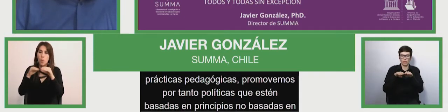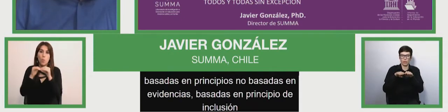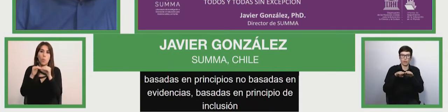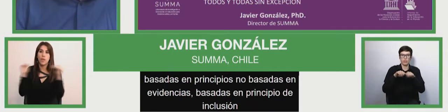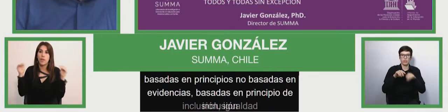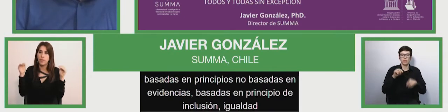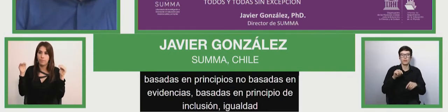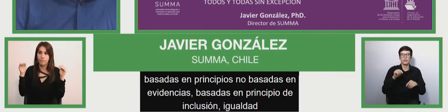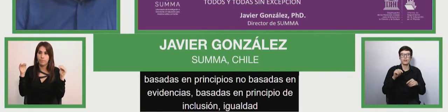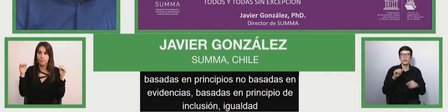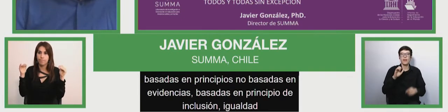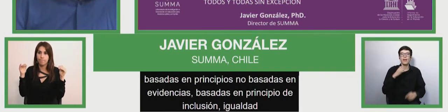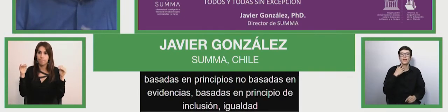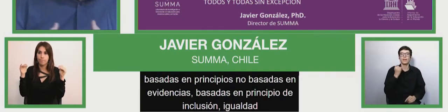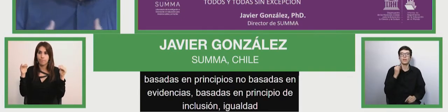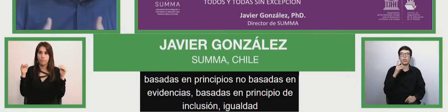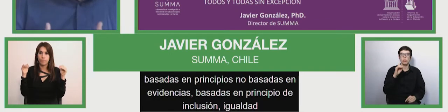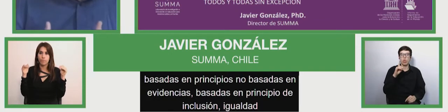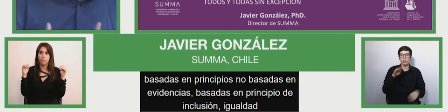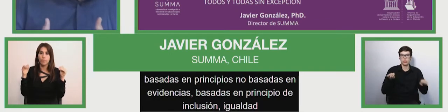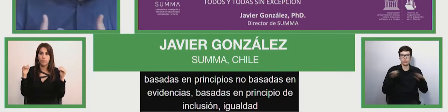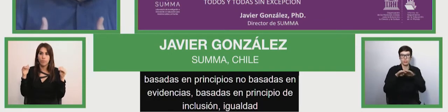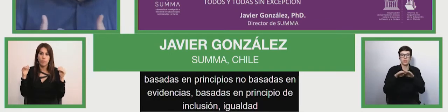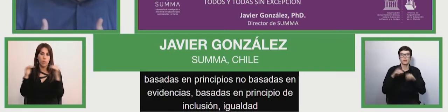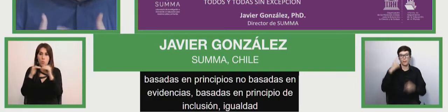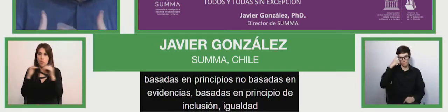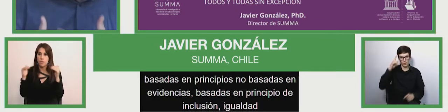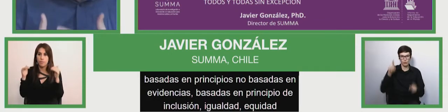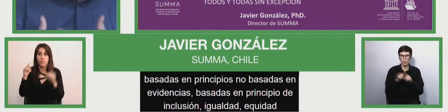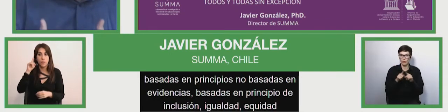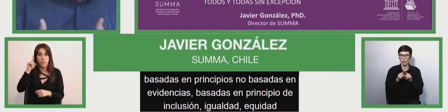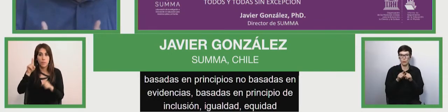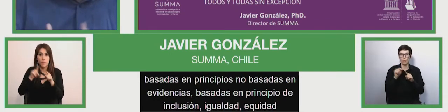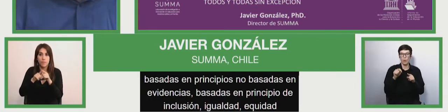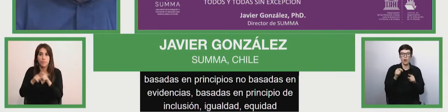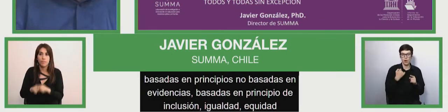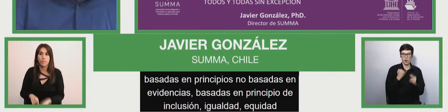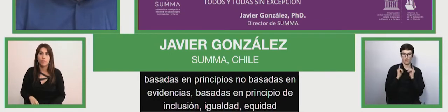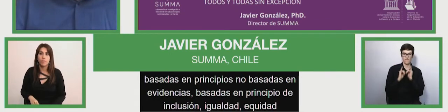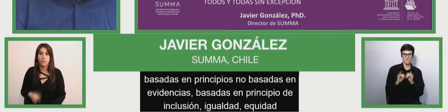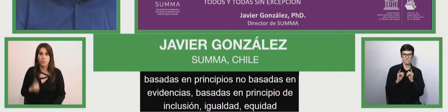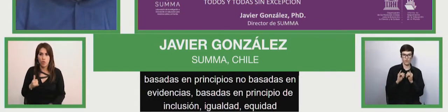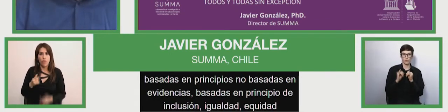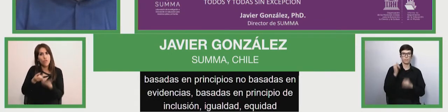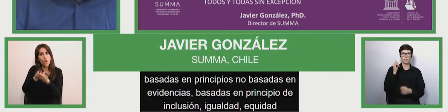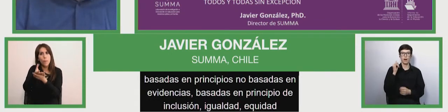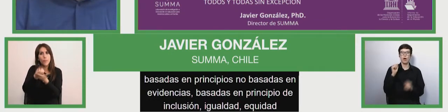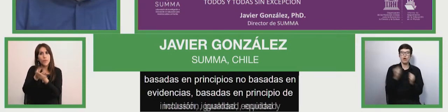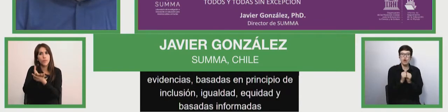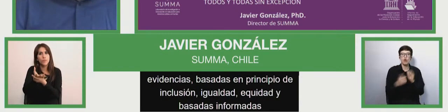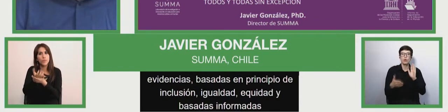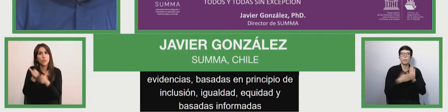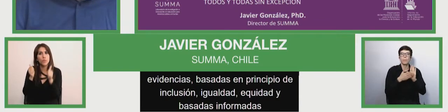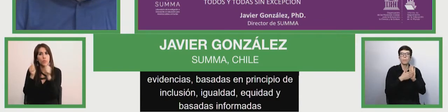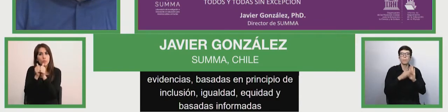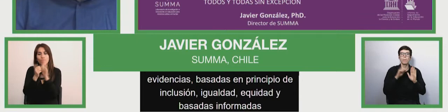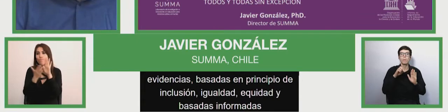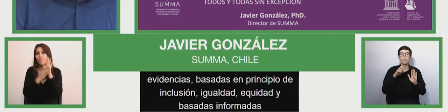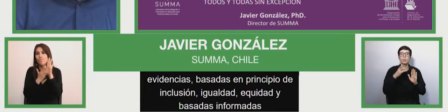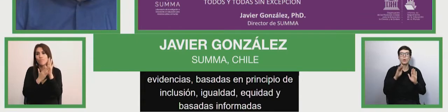but based and informed on evidence. It's always important,